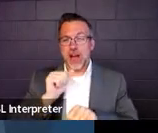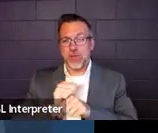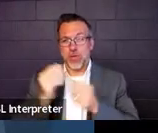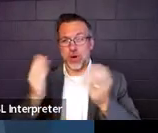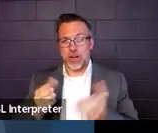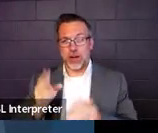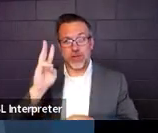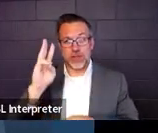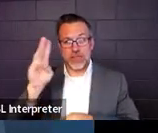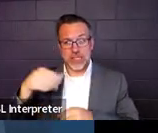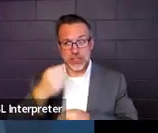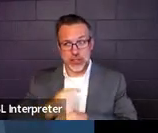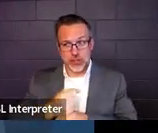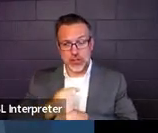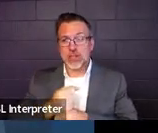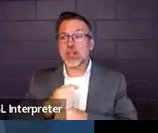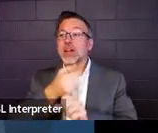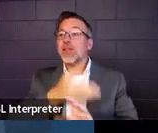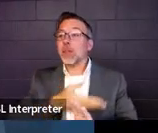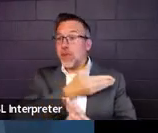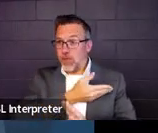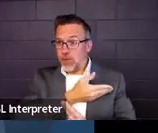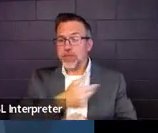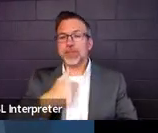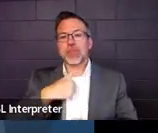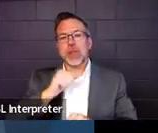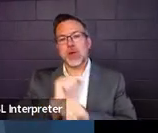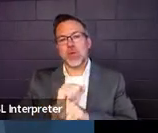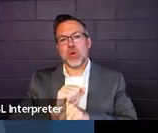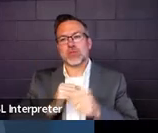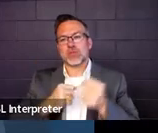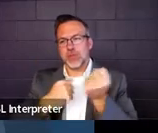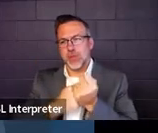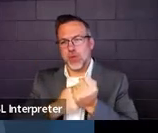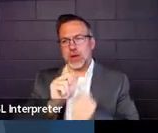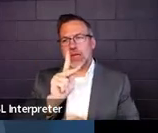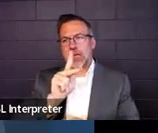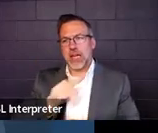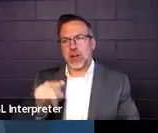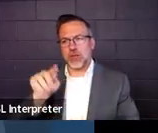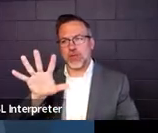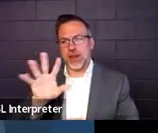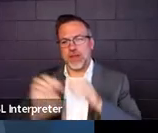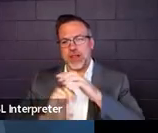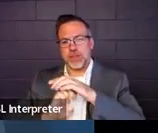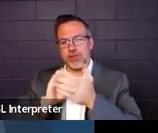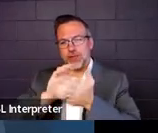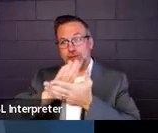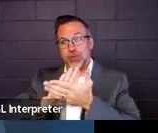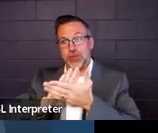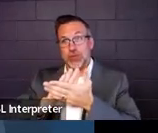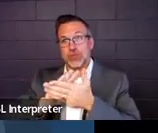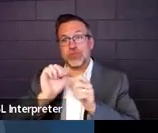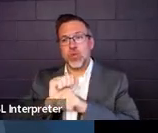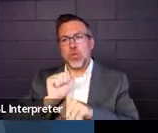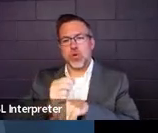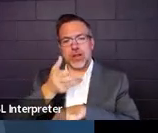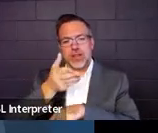six years and prior to that I was admin support in a K-5 elementary school for 16 years.